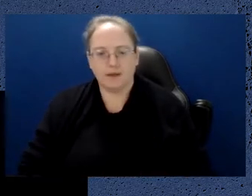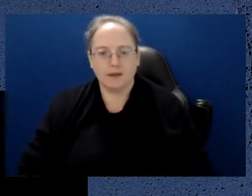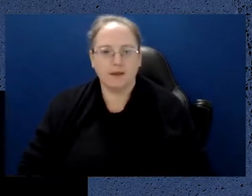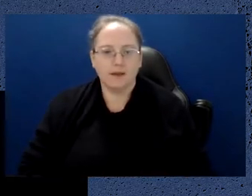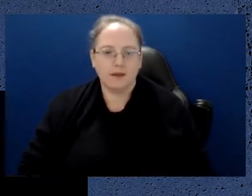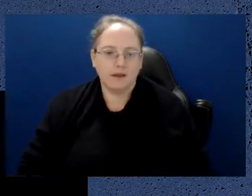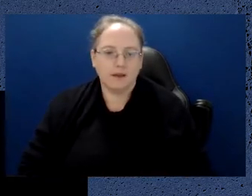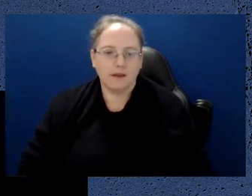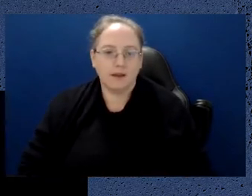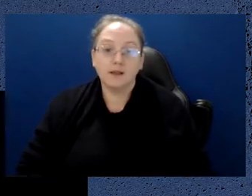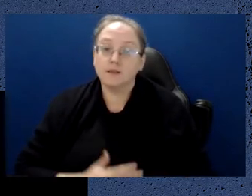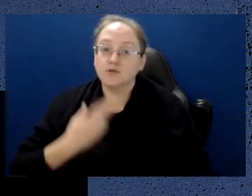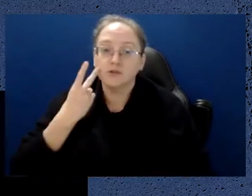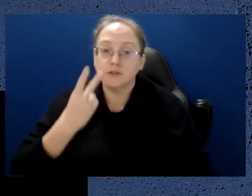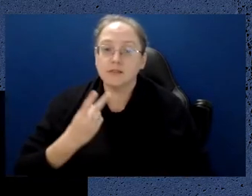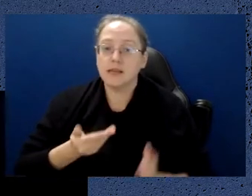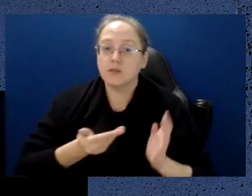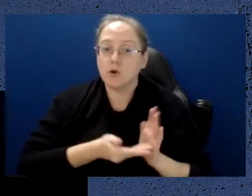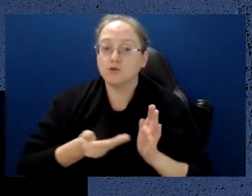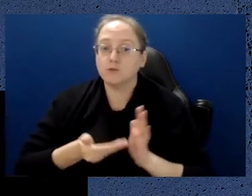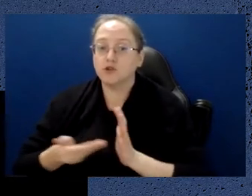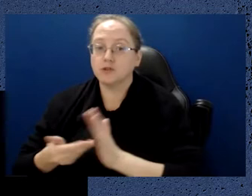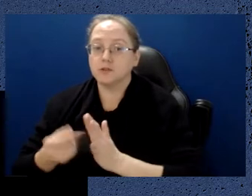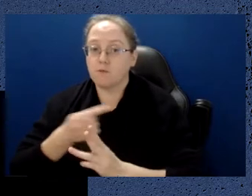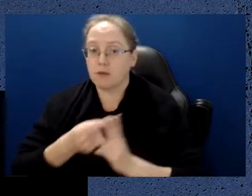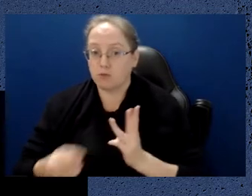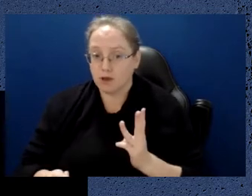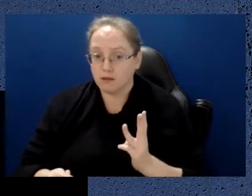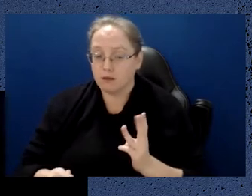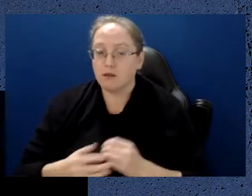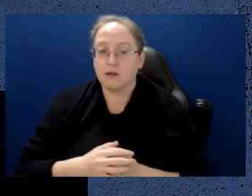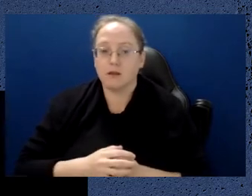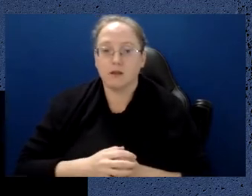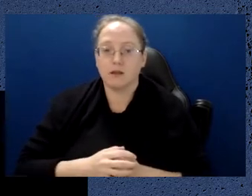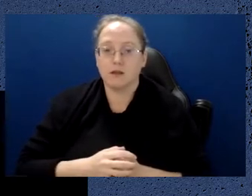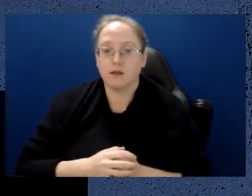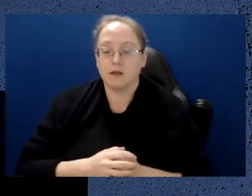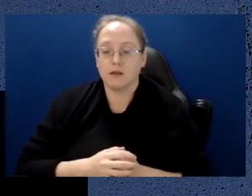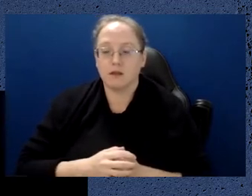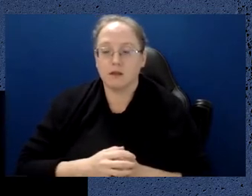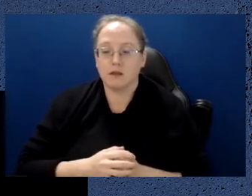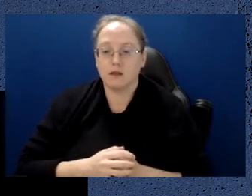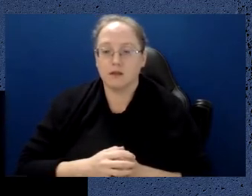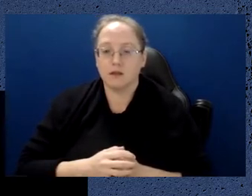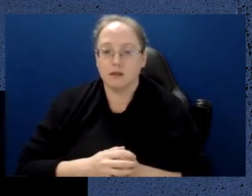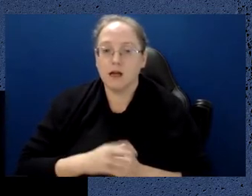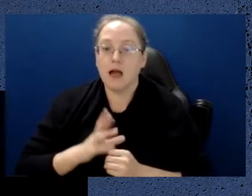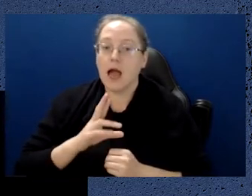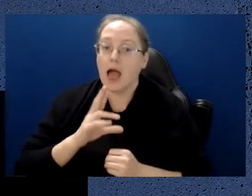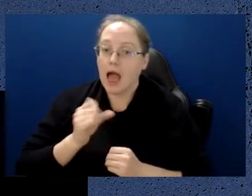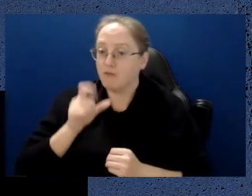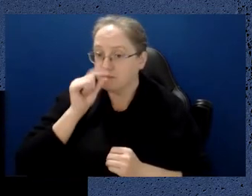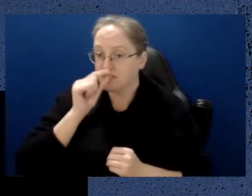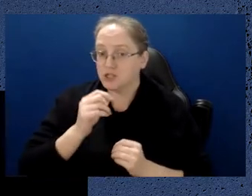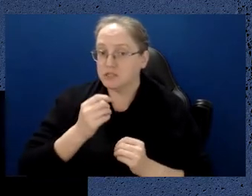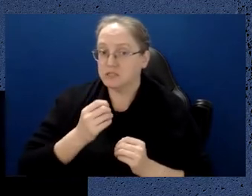contributions from each of those areas. You know, they're potentially quite significant. By far, the